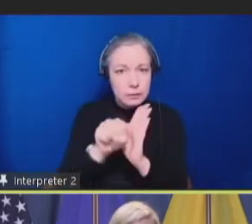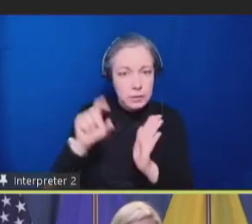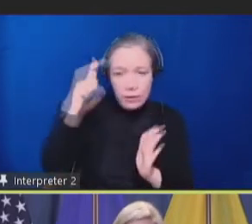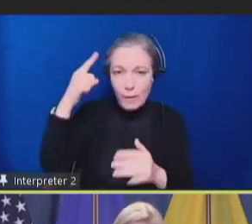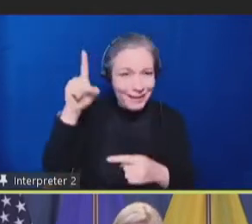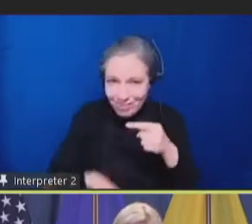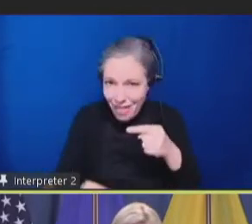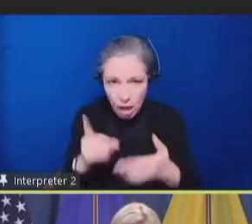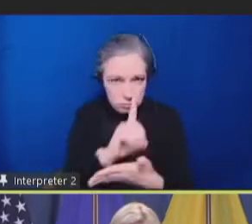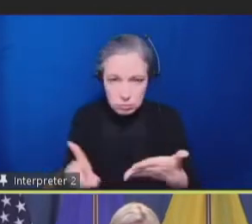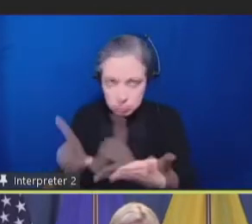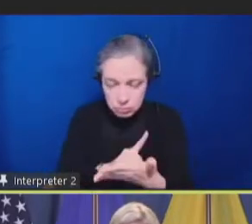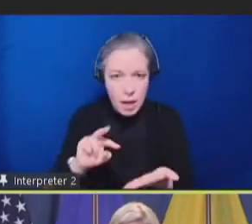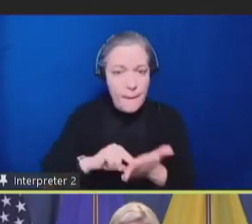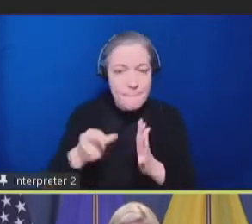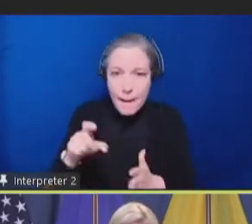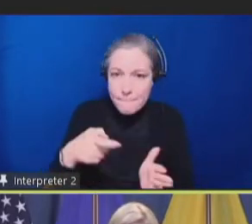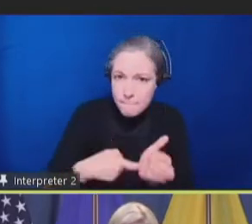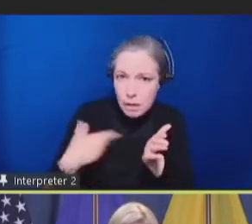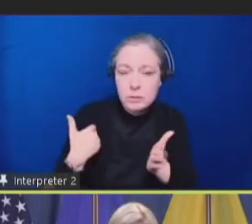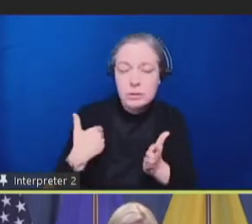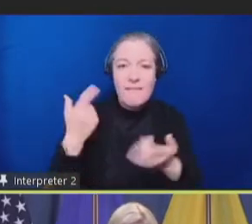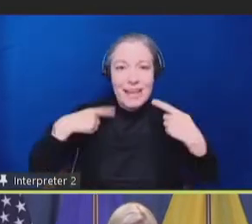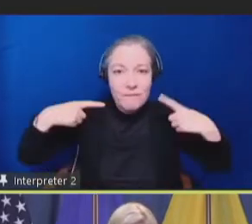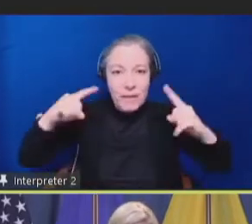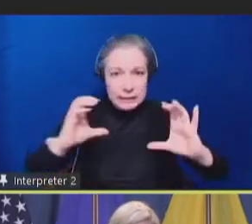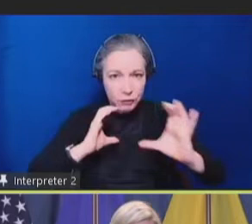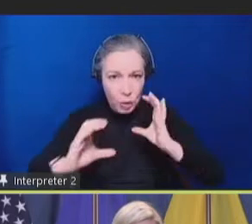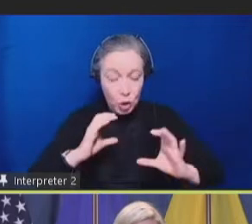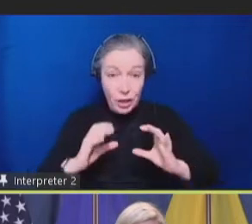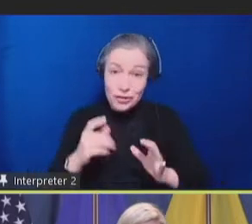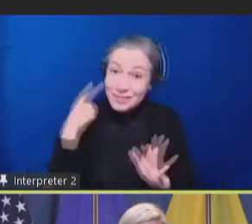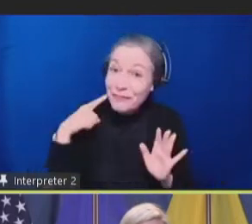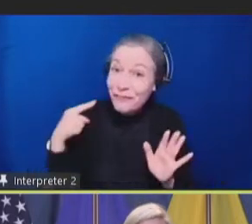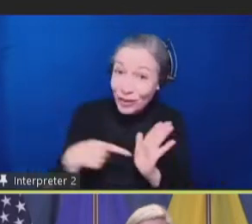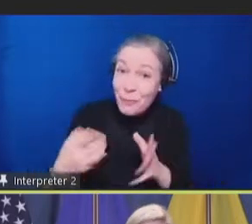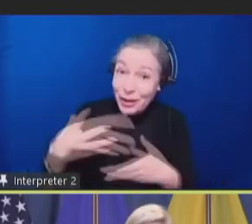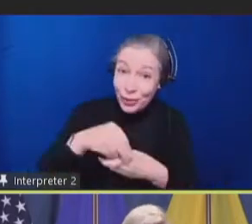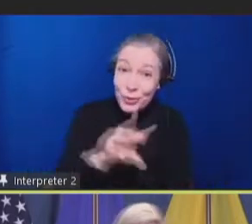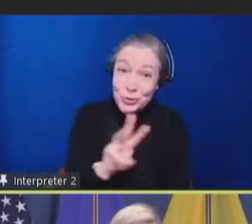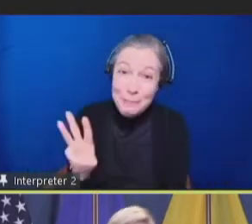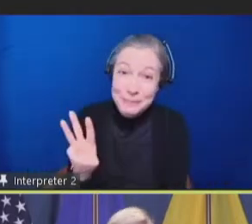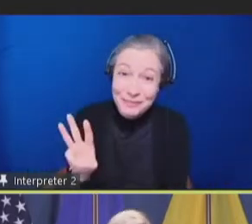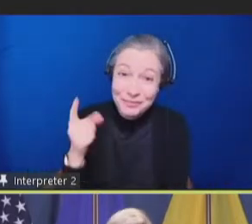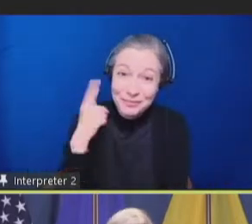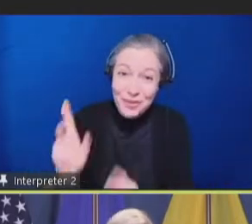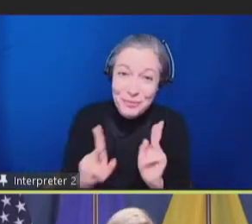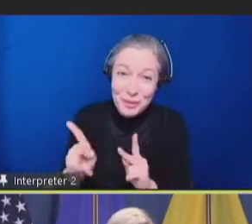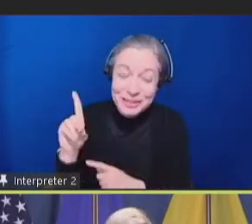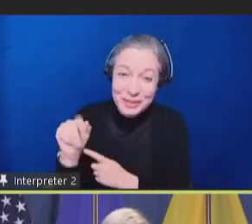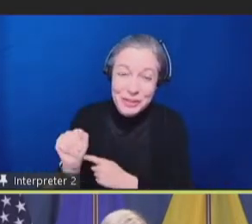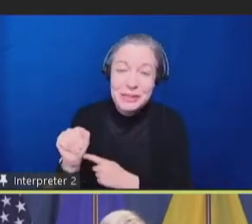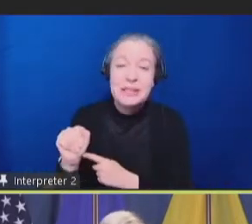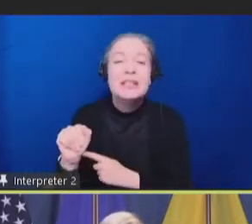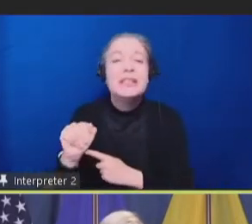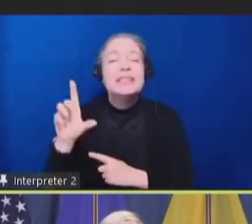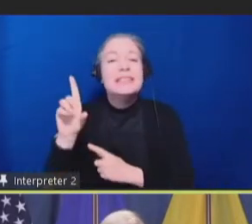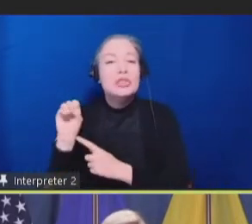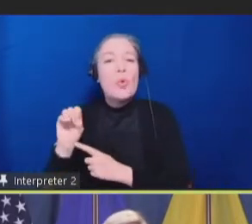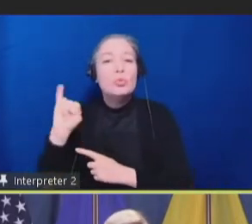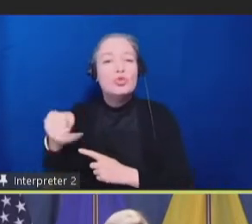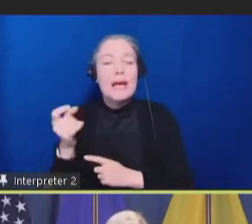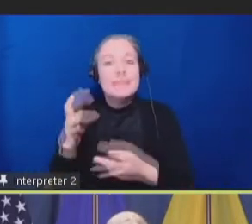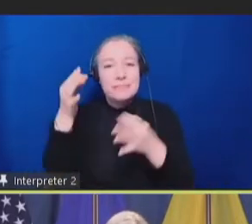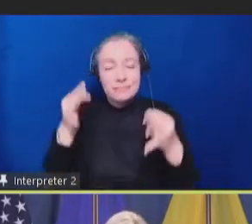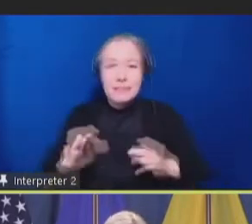such as websites for people with disabilities. The Department of Justice settled with multiple grocery store chains and pharmacies